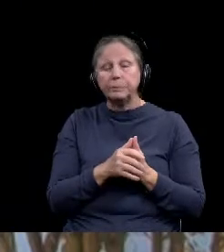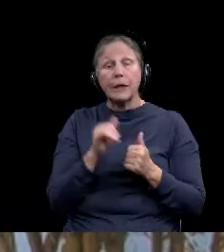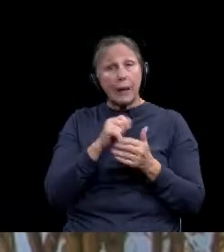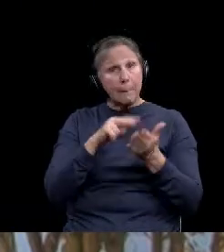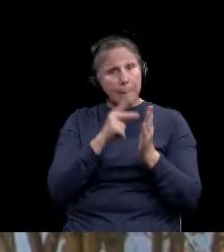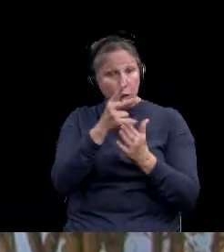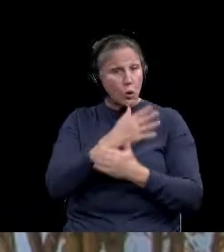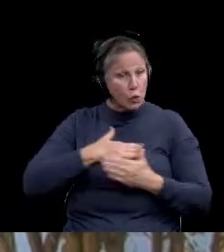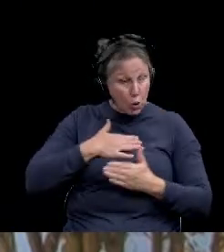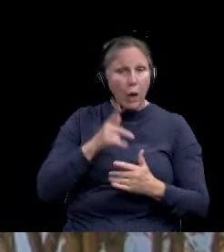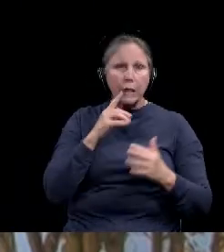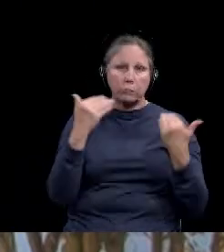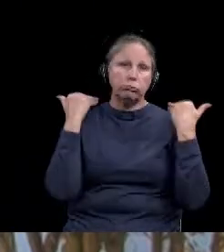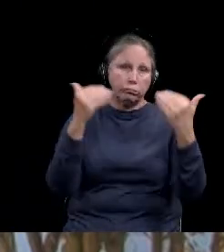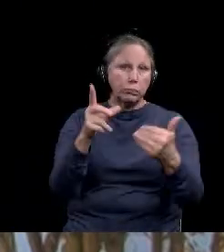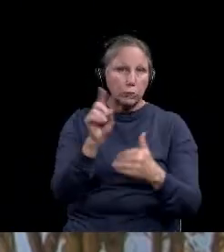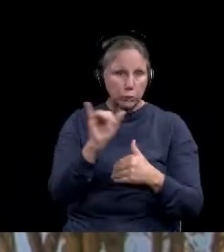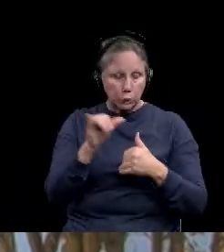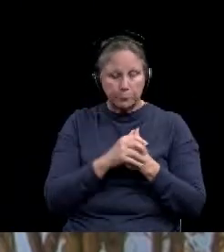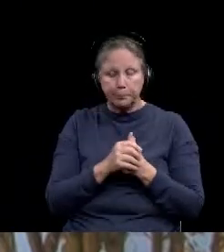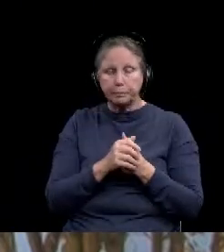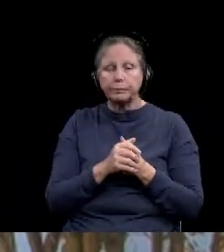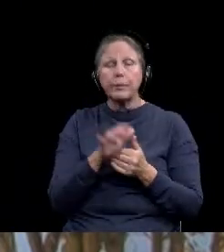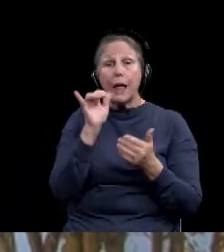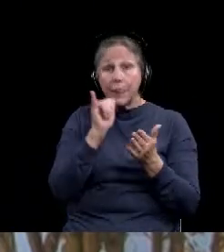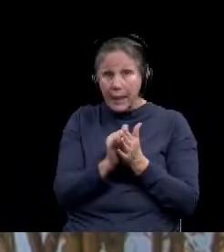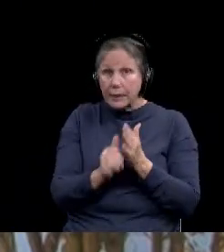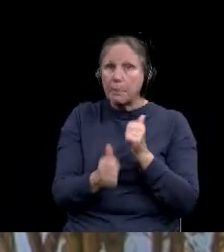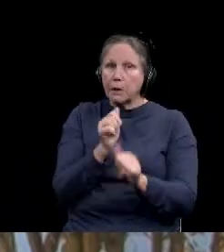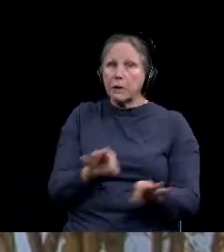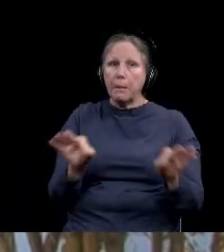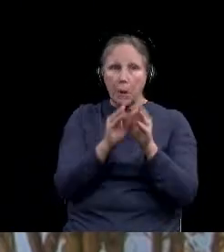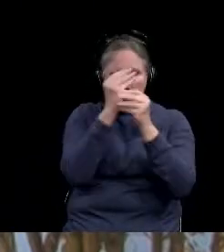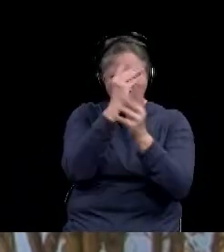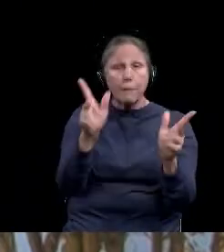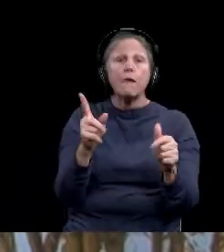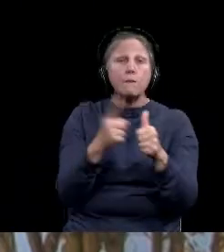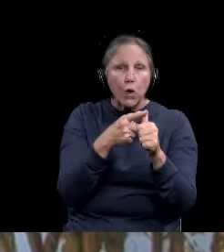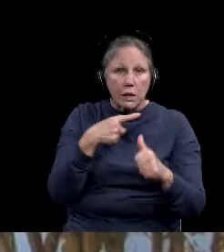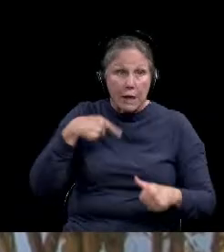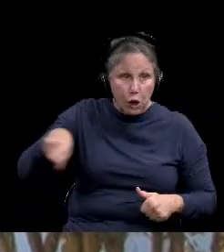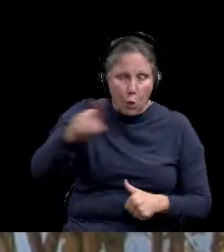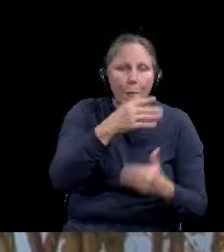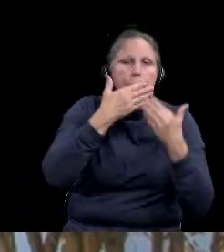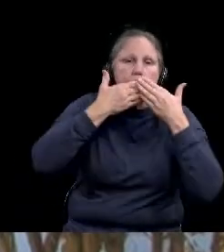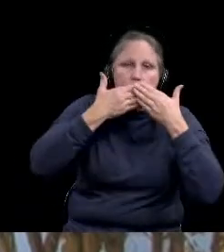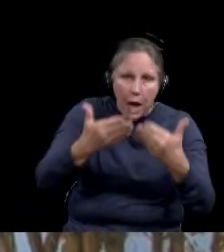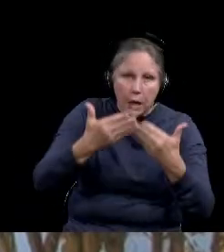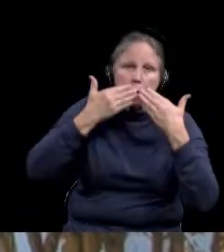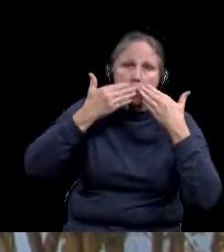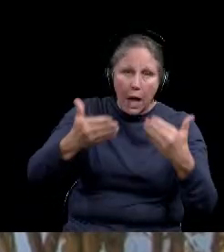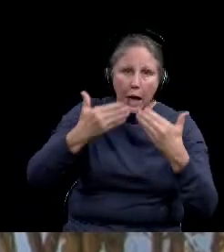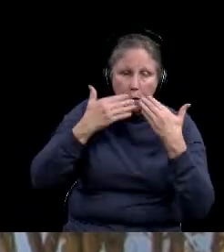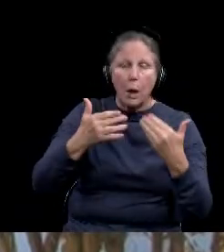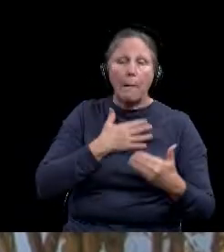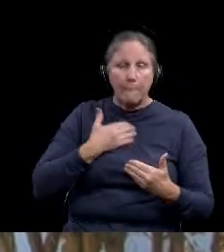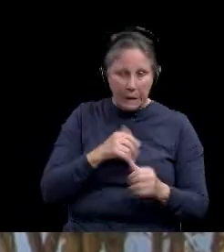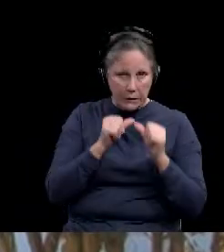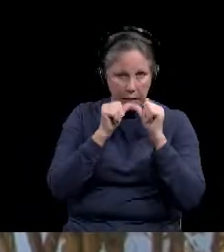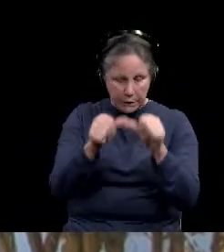the message that I would like most to put out there is thank you for doing that and ask that you continue to do that.